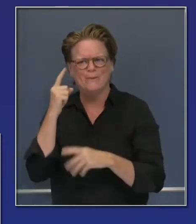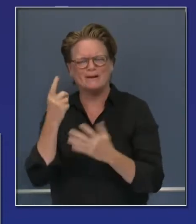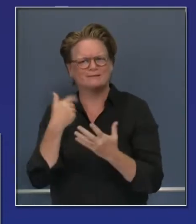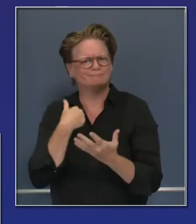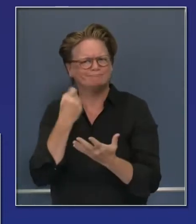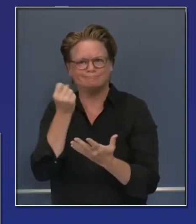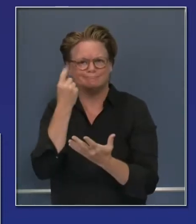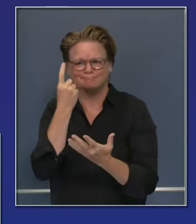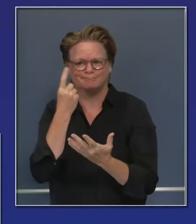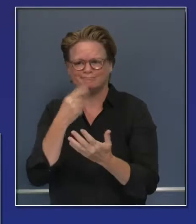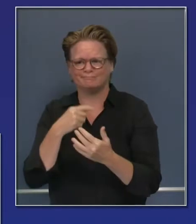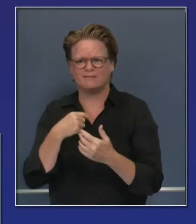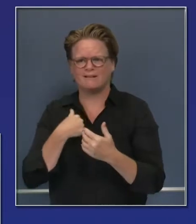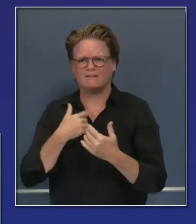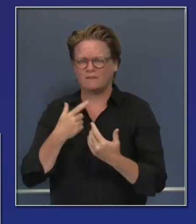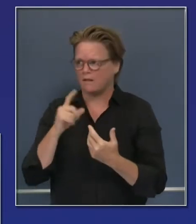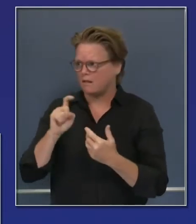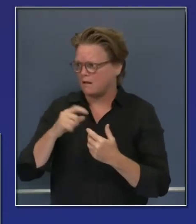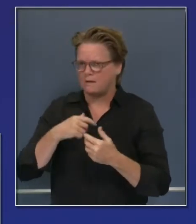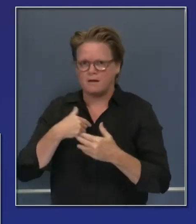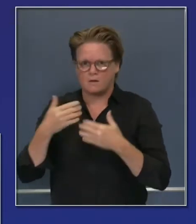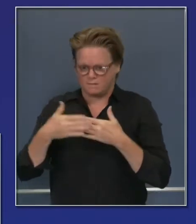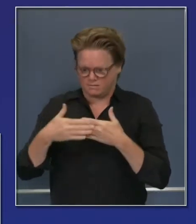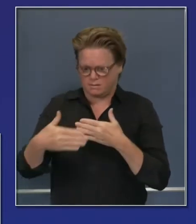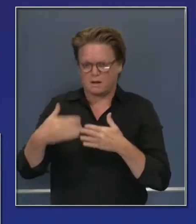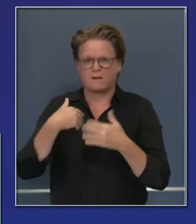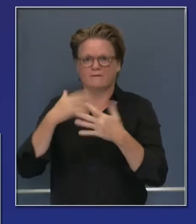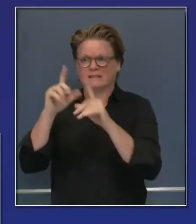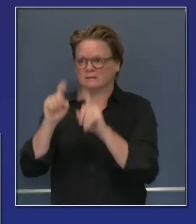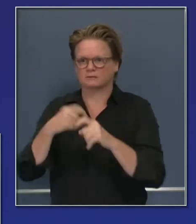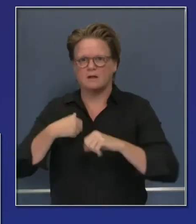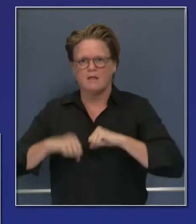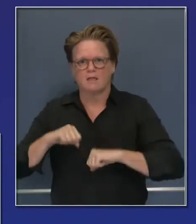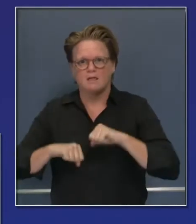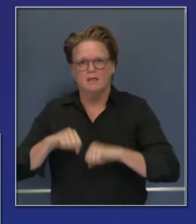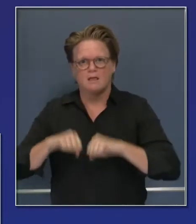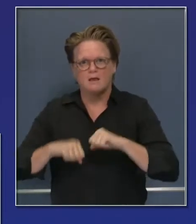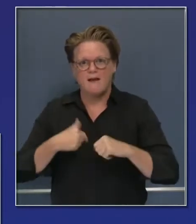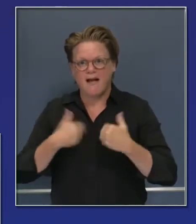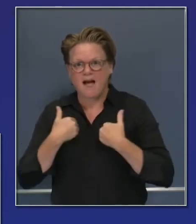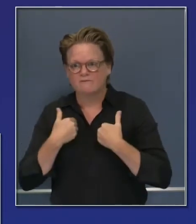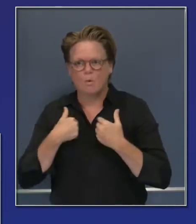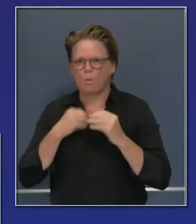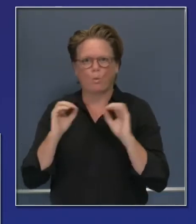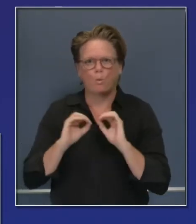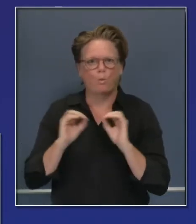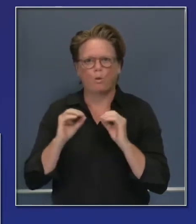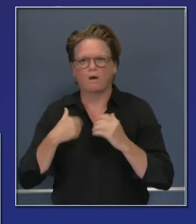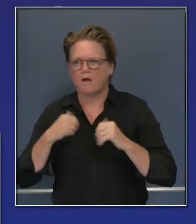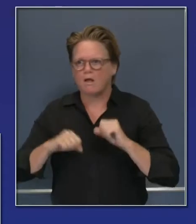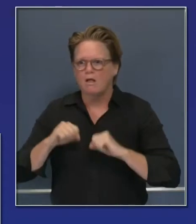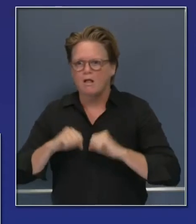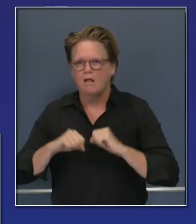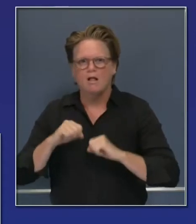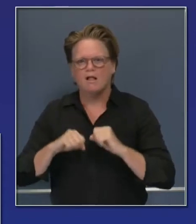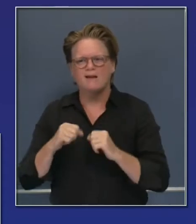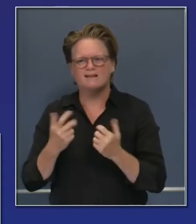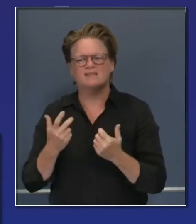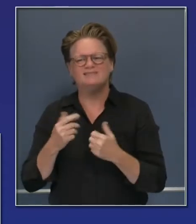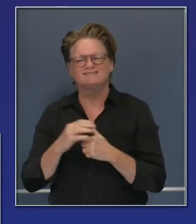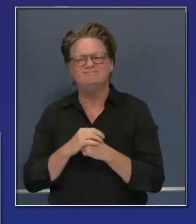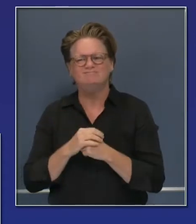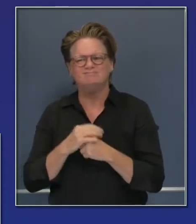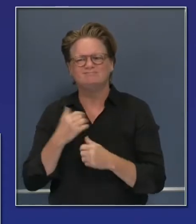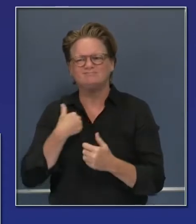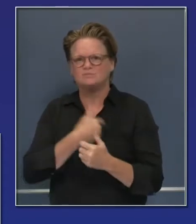spread of the disease, be able to do the kind of work that needs to be done in terms of the contact tracing, the quarantine and